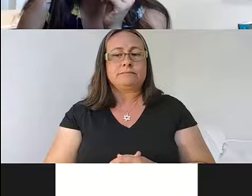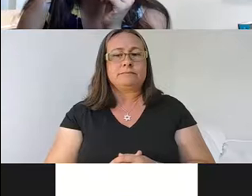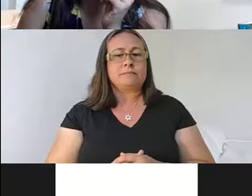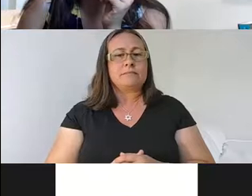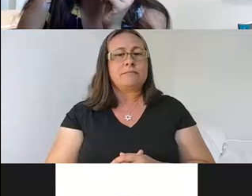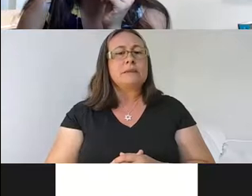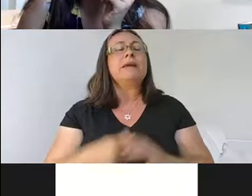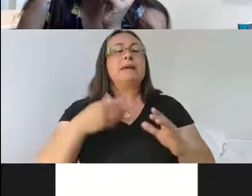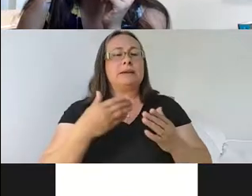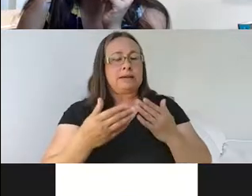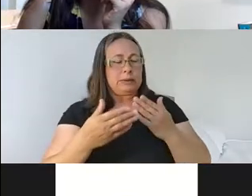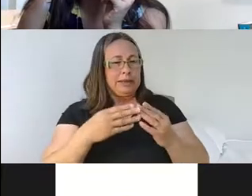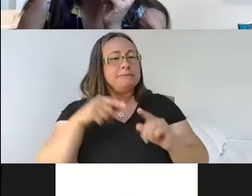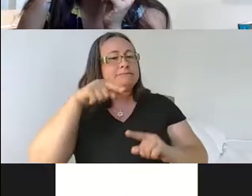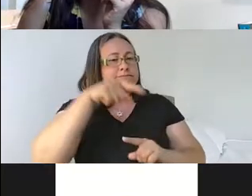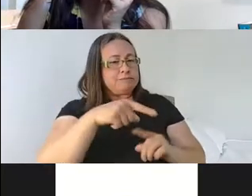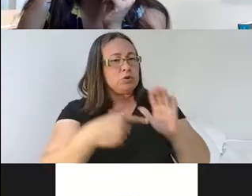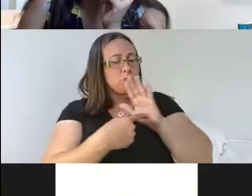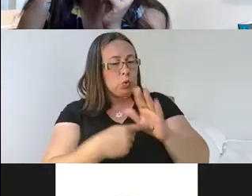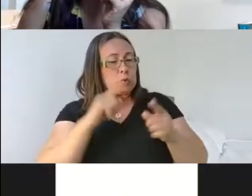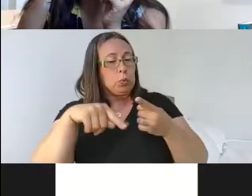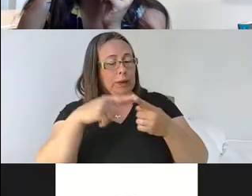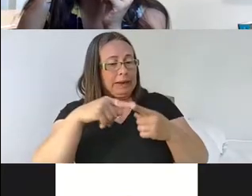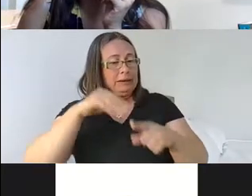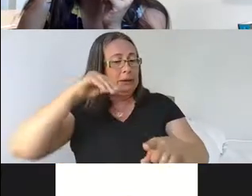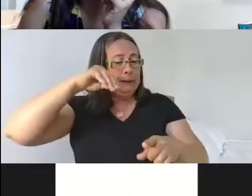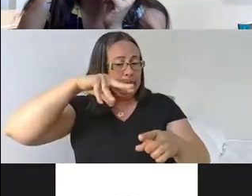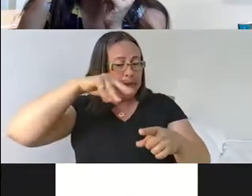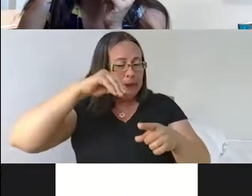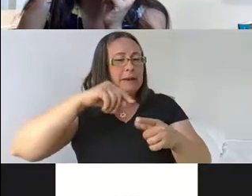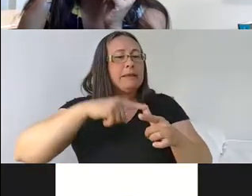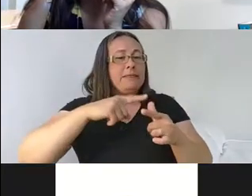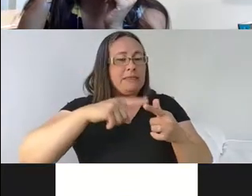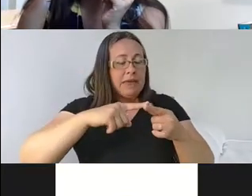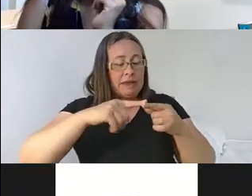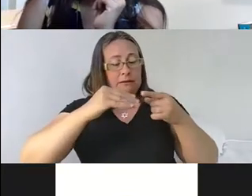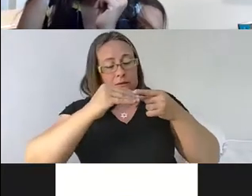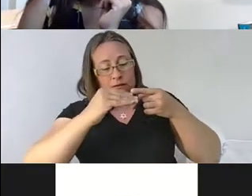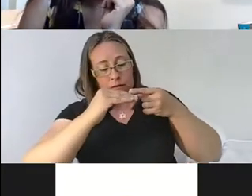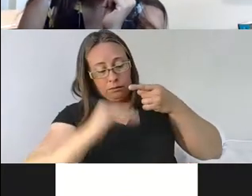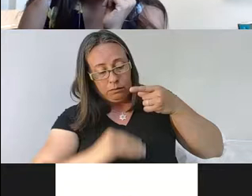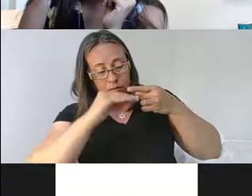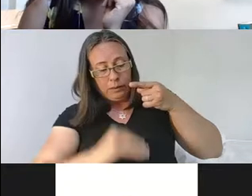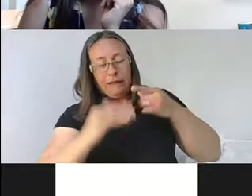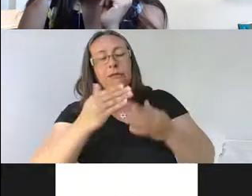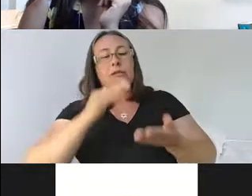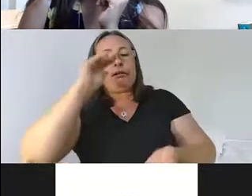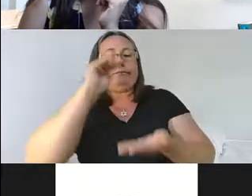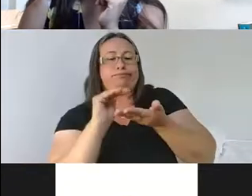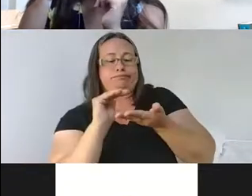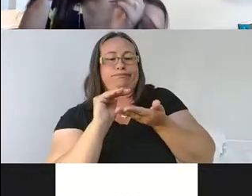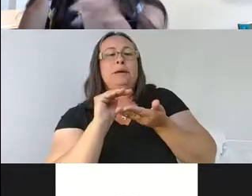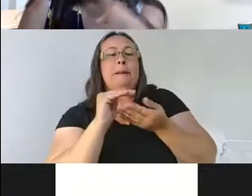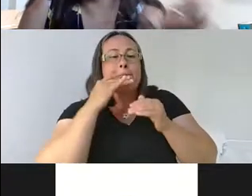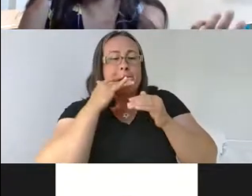and here shows that once they've done that irradiation, they get a loss of blood flow downstream from that clot. So we've done this